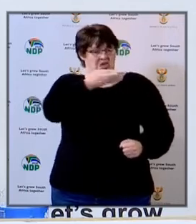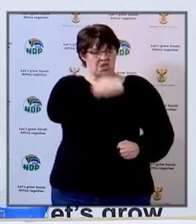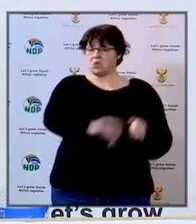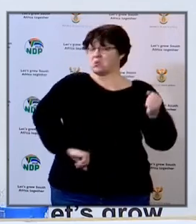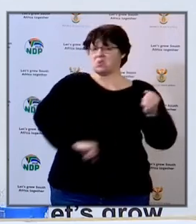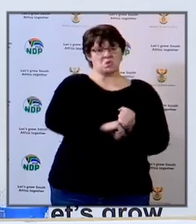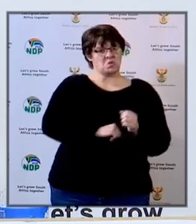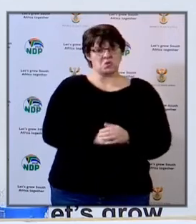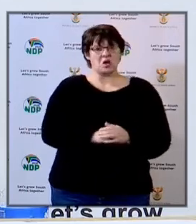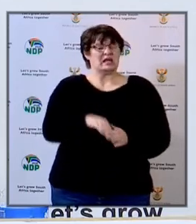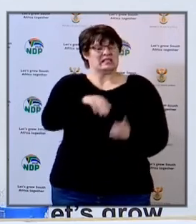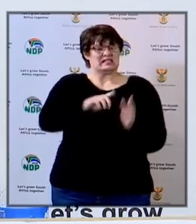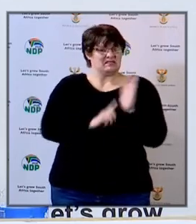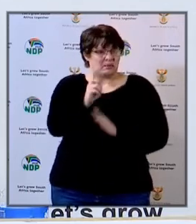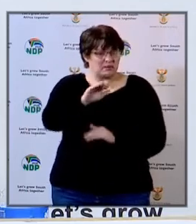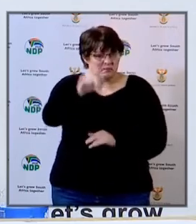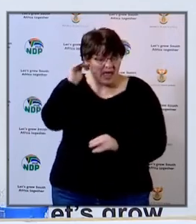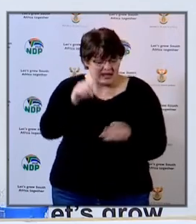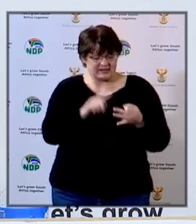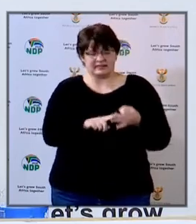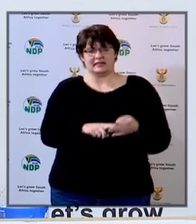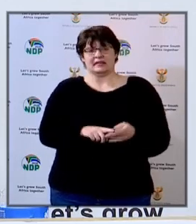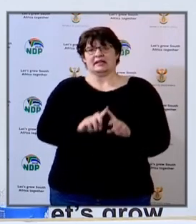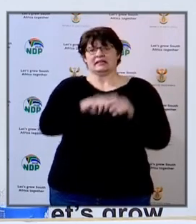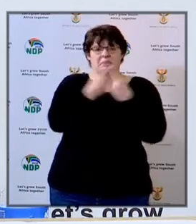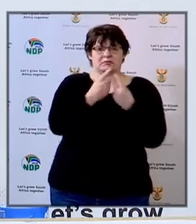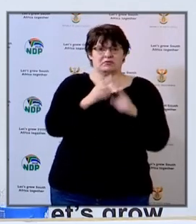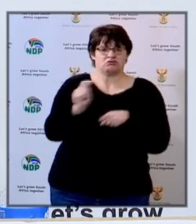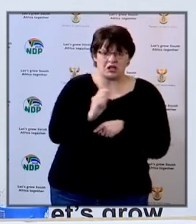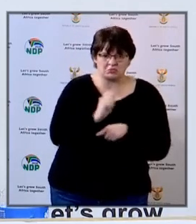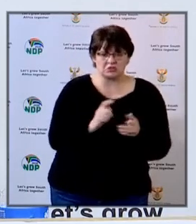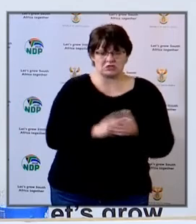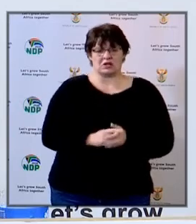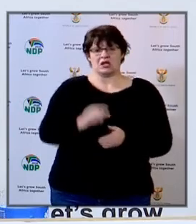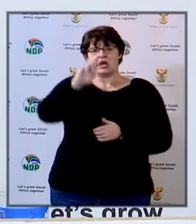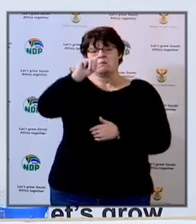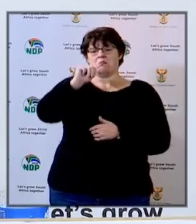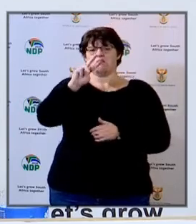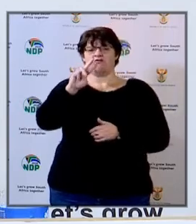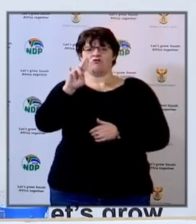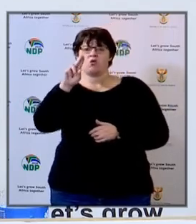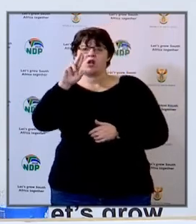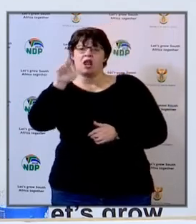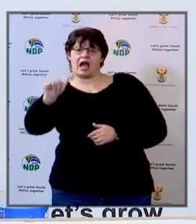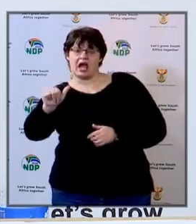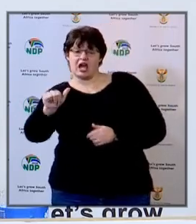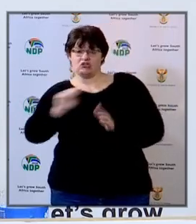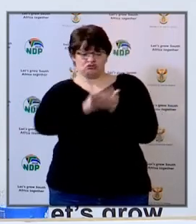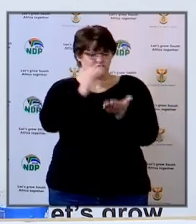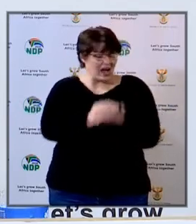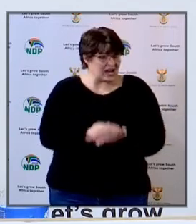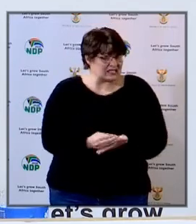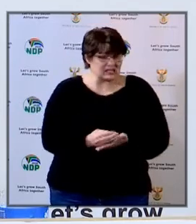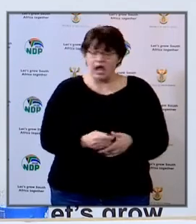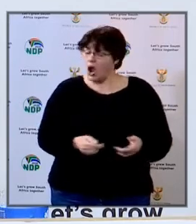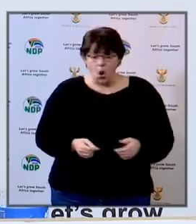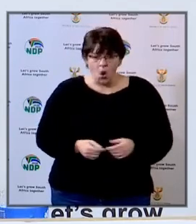Defense Force, the Development Bank, the Department of Transport, the Mvula Trust, but also